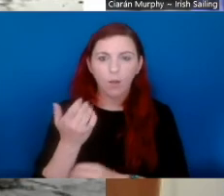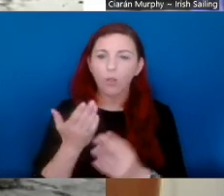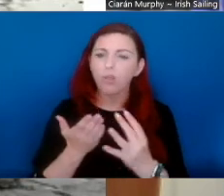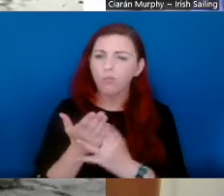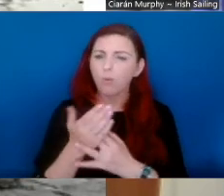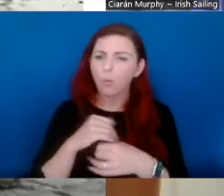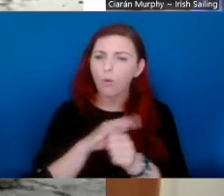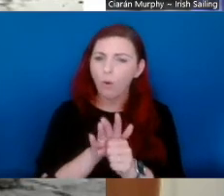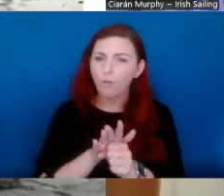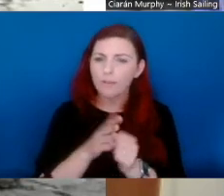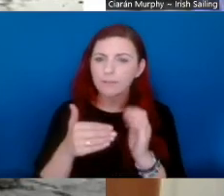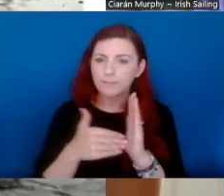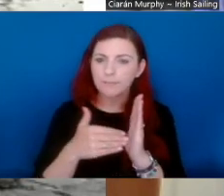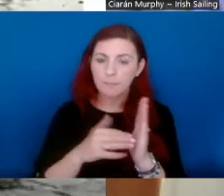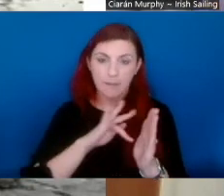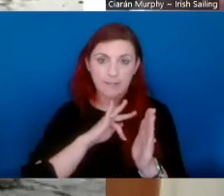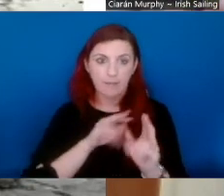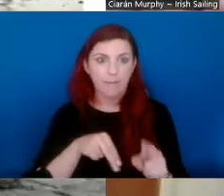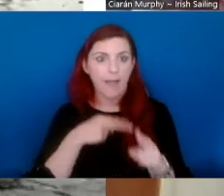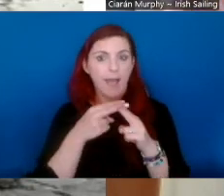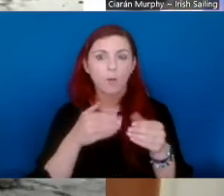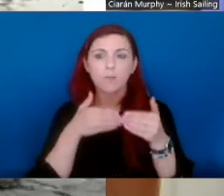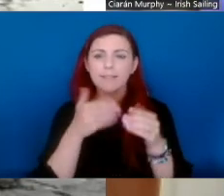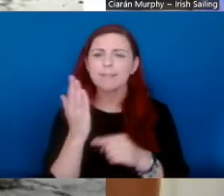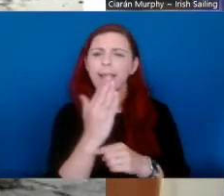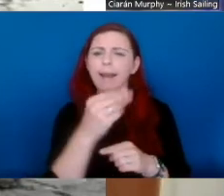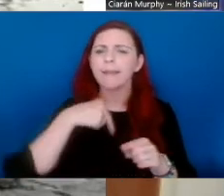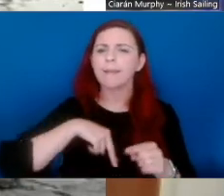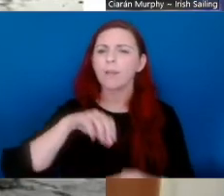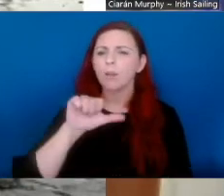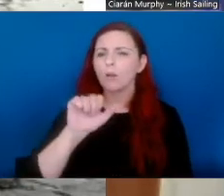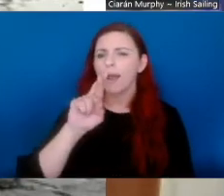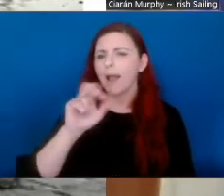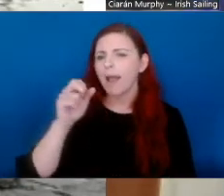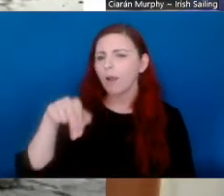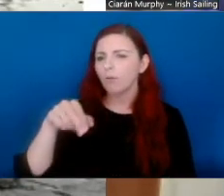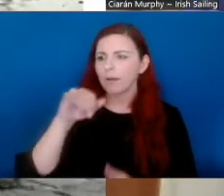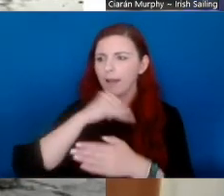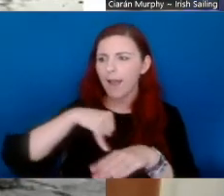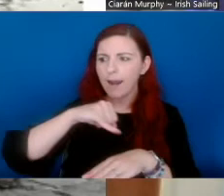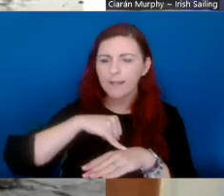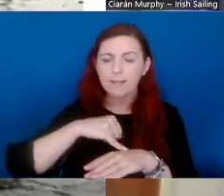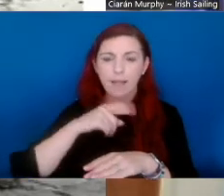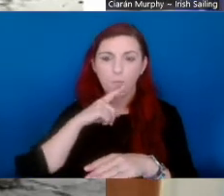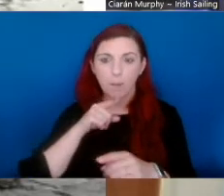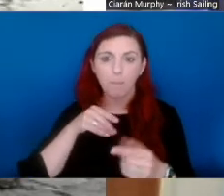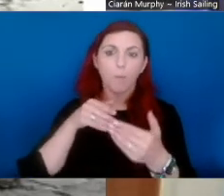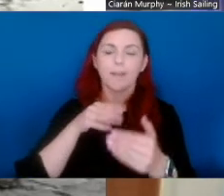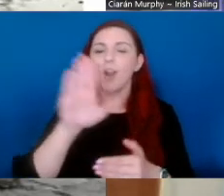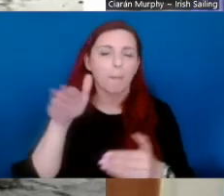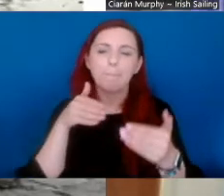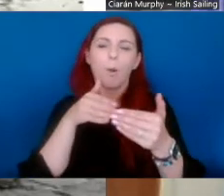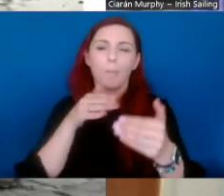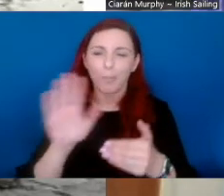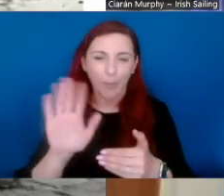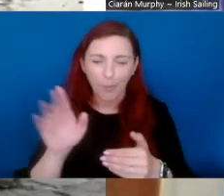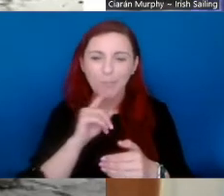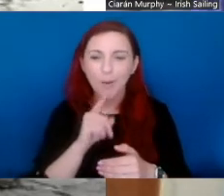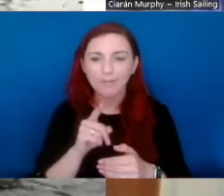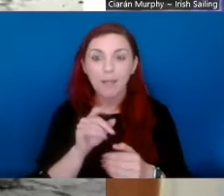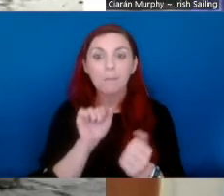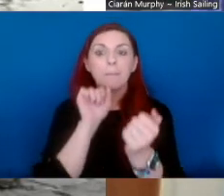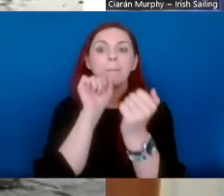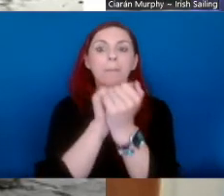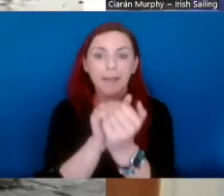uh, during COVID, I was actually out sailing at the back of Arran Islands and we bumped in, not physically bumped into John Sweeney,